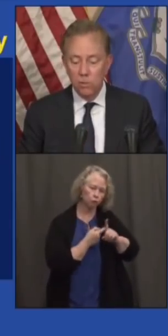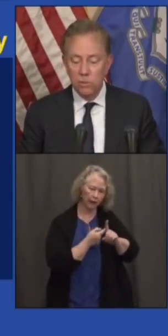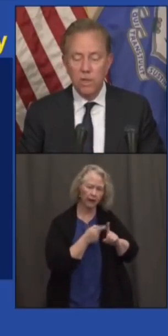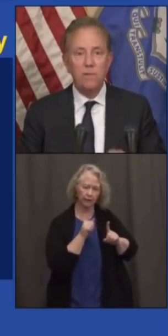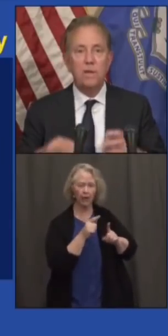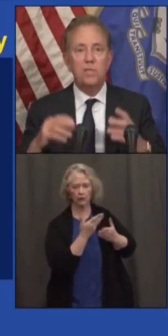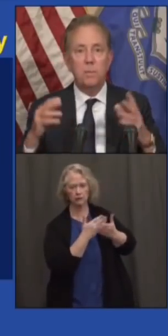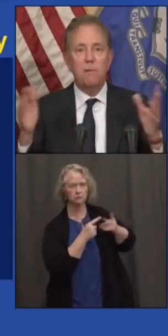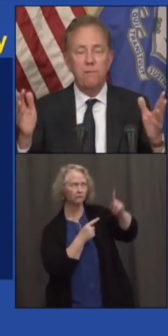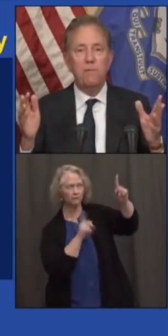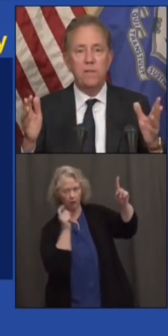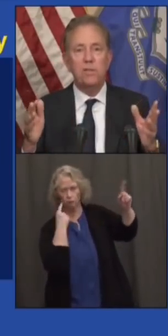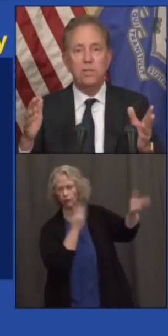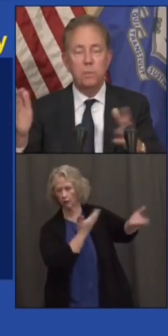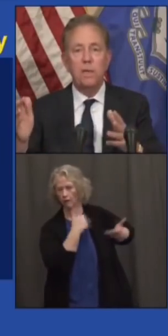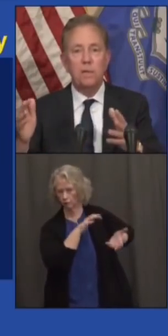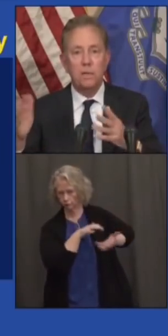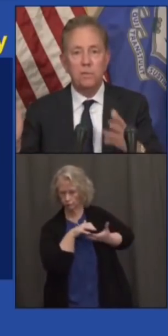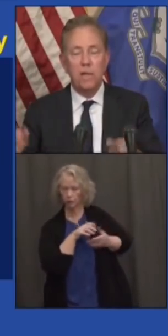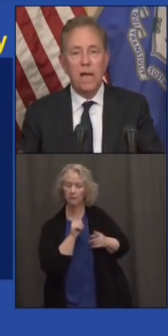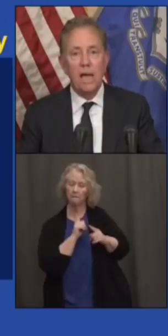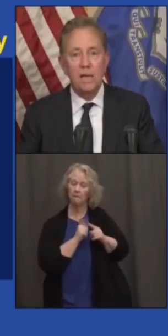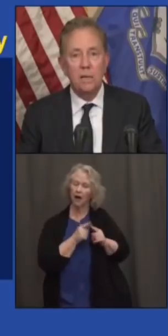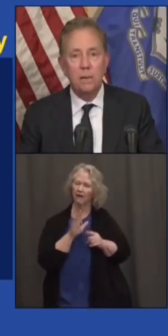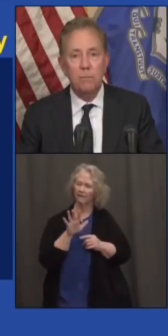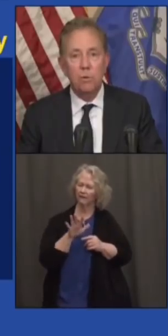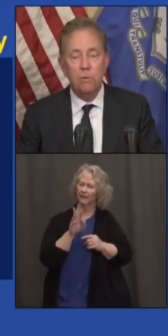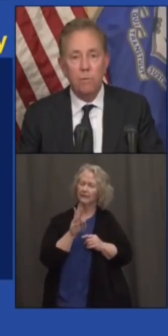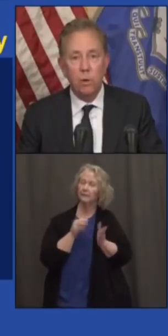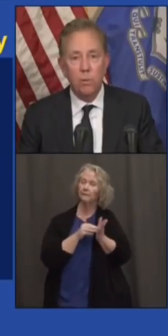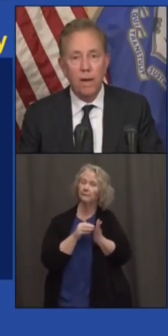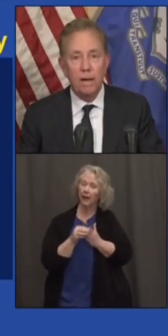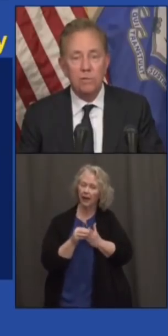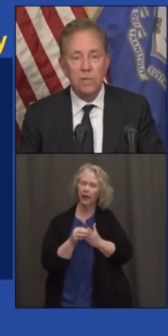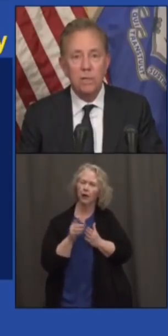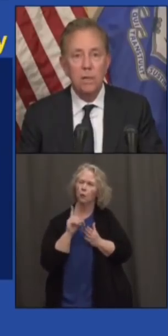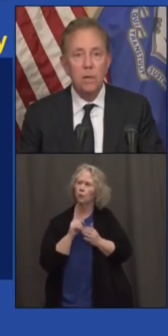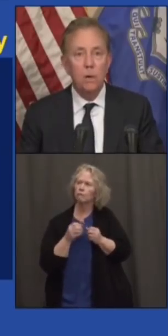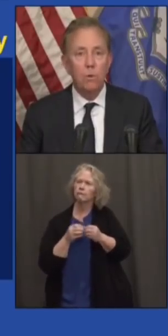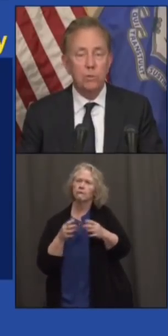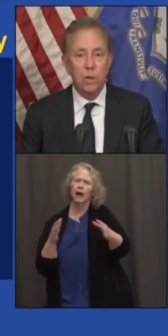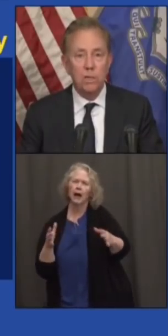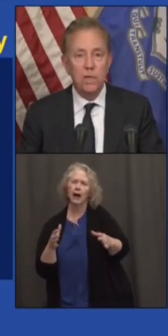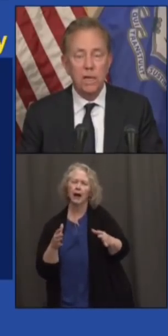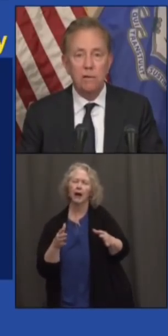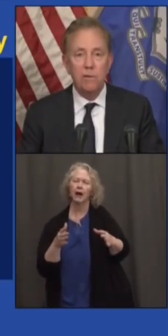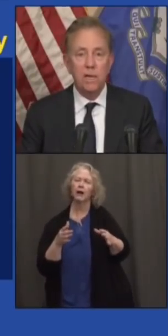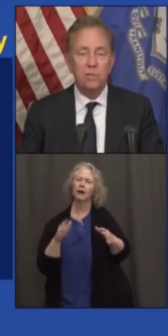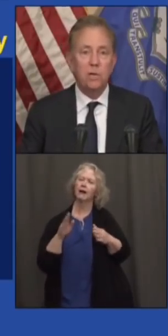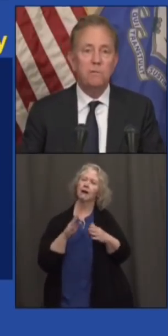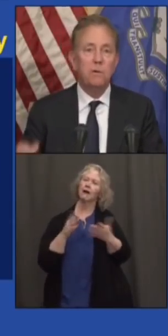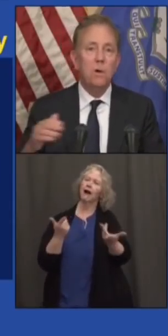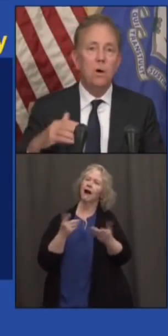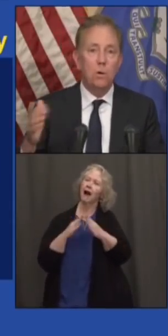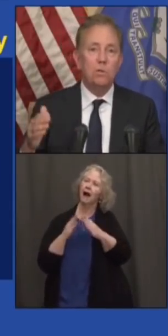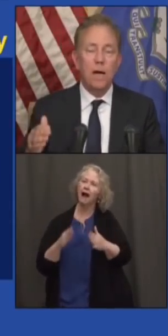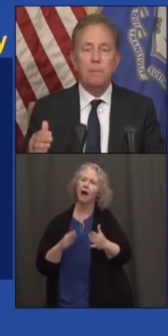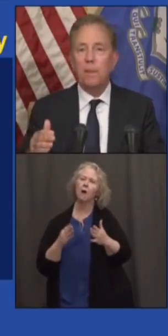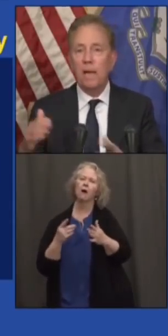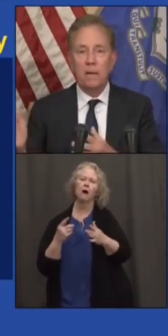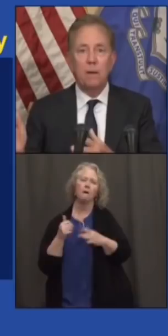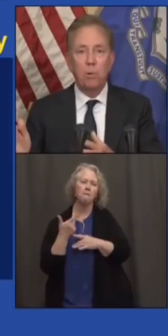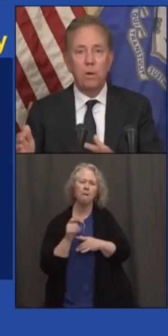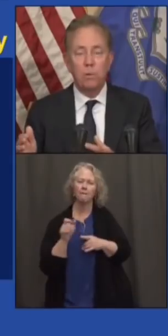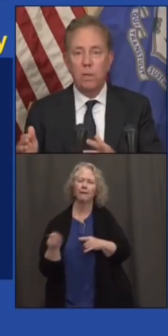They're also giving us about $56 million to add new affordable housing, which we're going to take advantage of. On